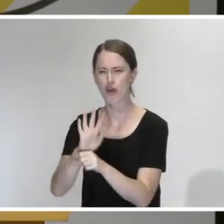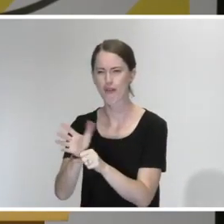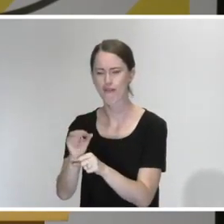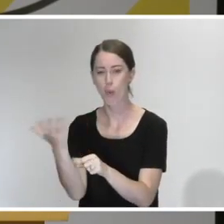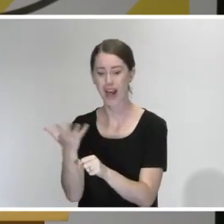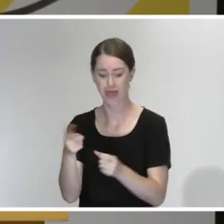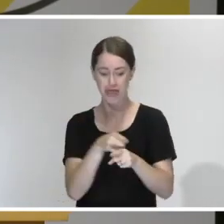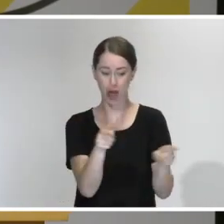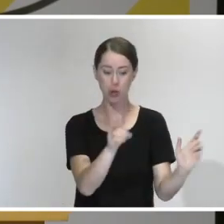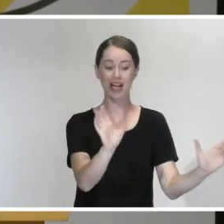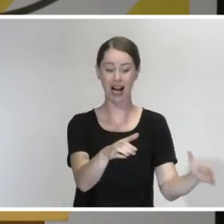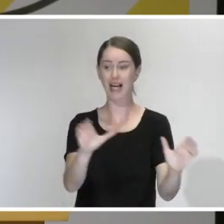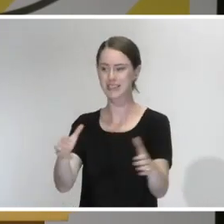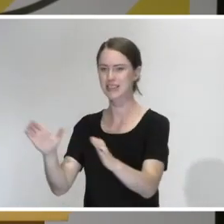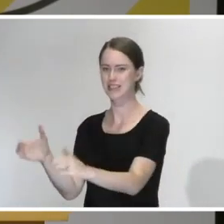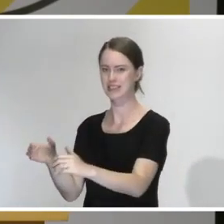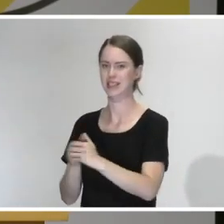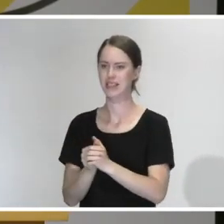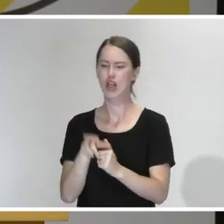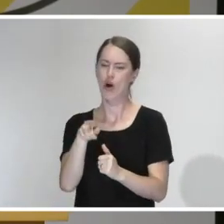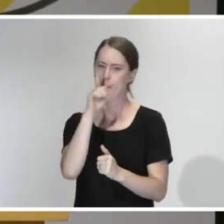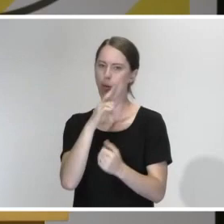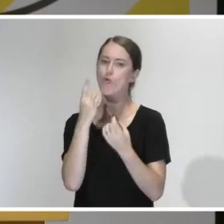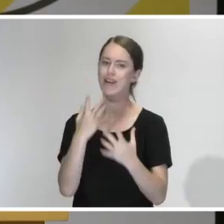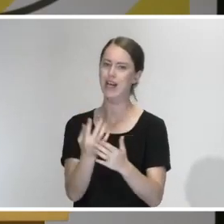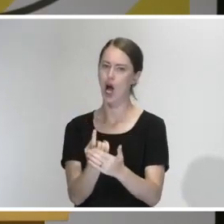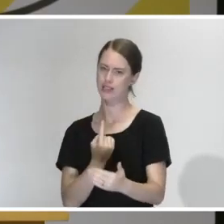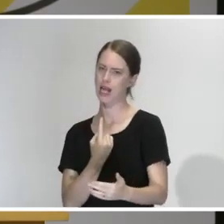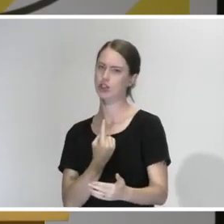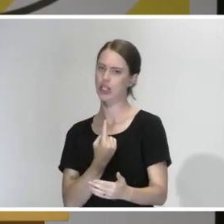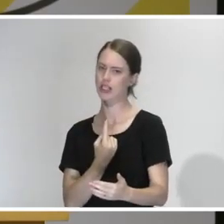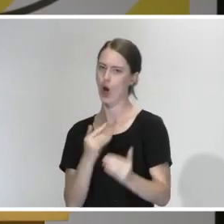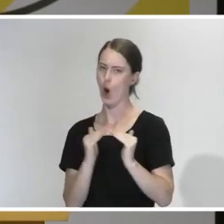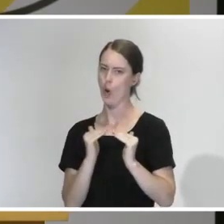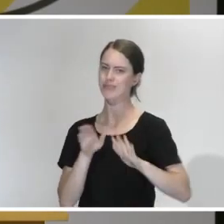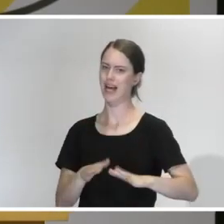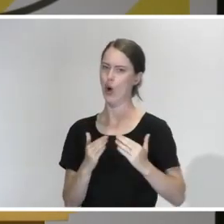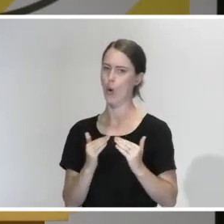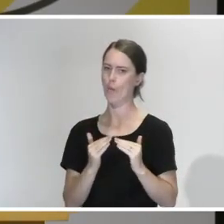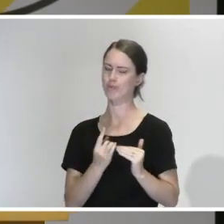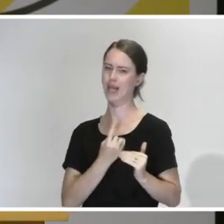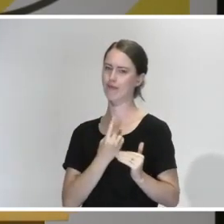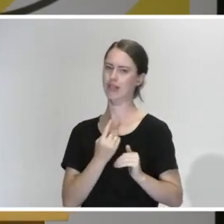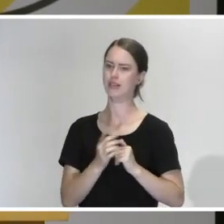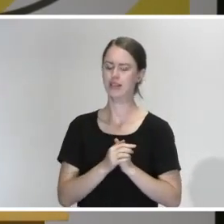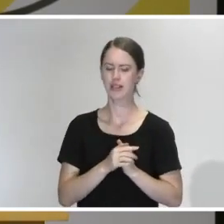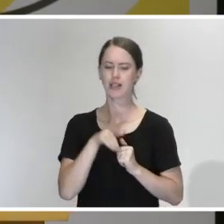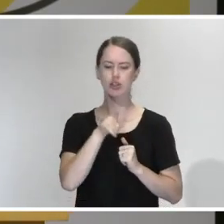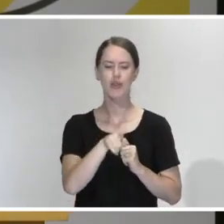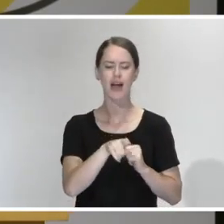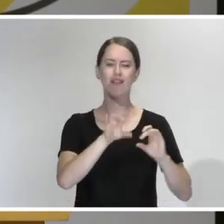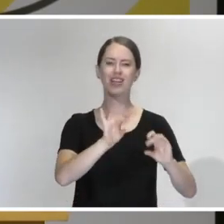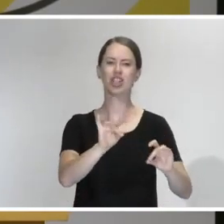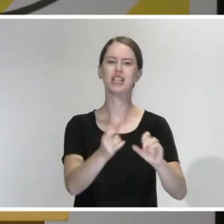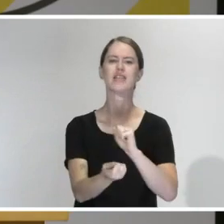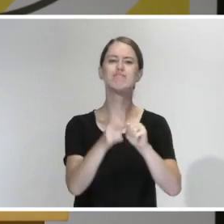extant clusters that we know, and we've got people in close isolation, and we're seeing the infection that had happened play out.